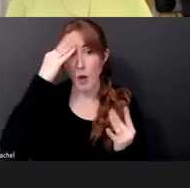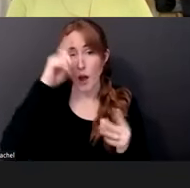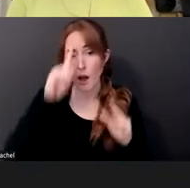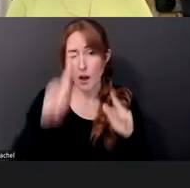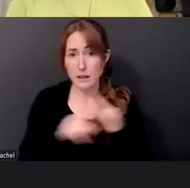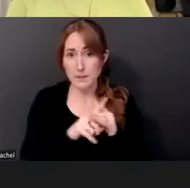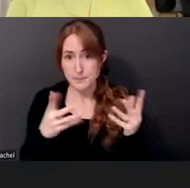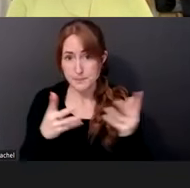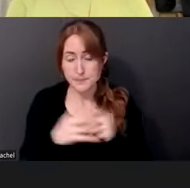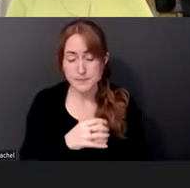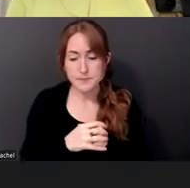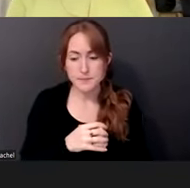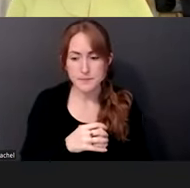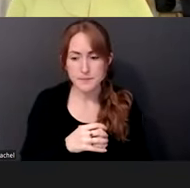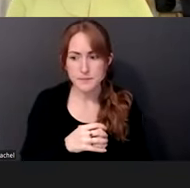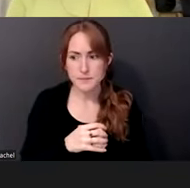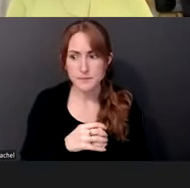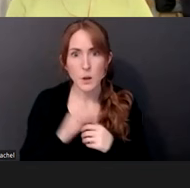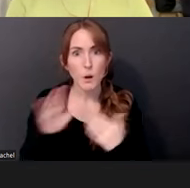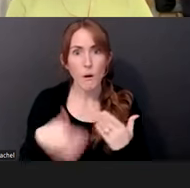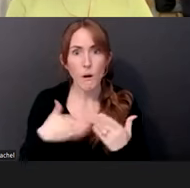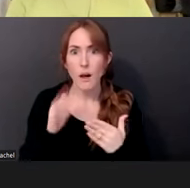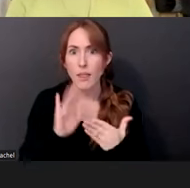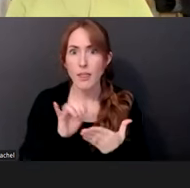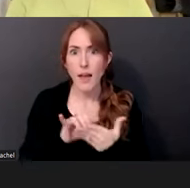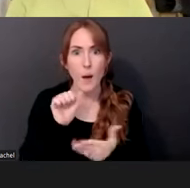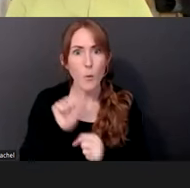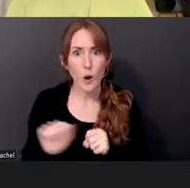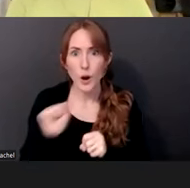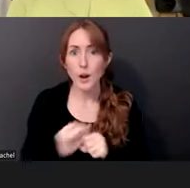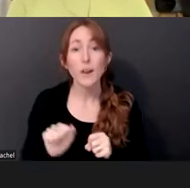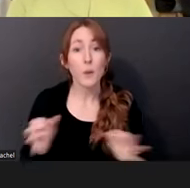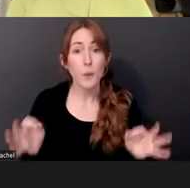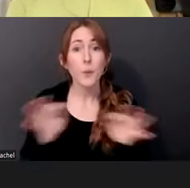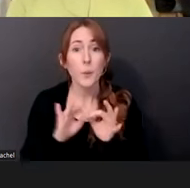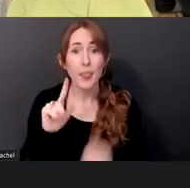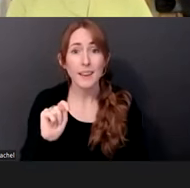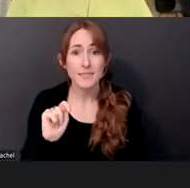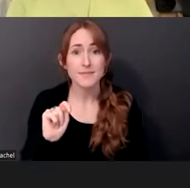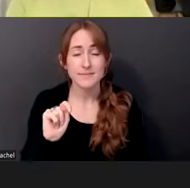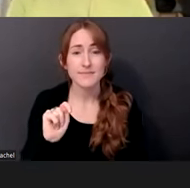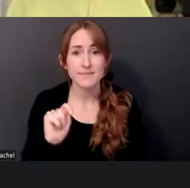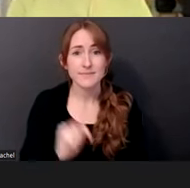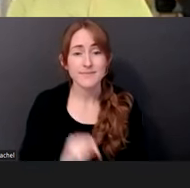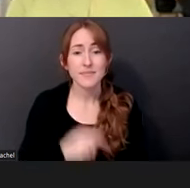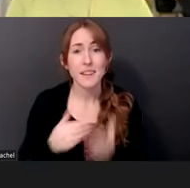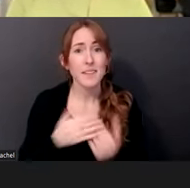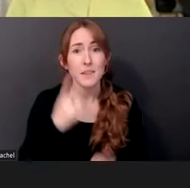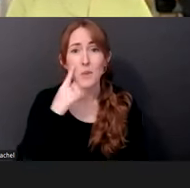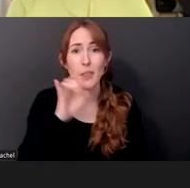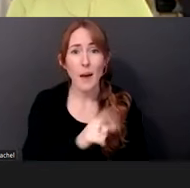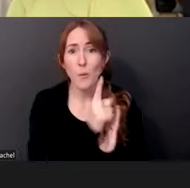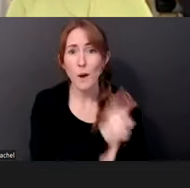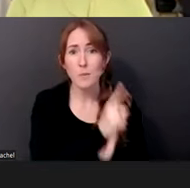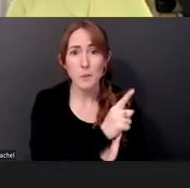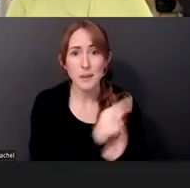all this expenditure was worth it even for just that one moment. Yeah. Thank you, Walter. And, you know, that archive, you know,